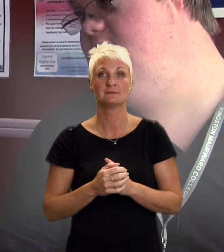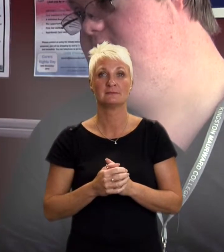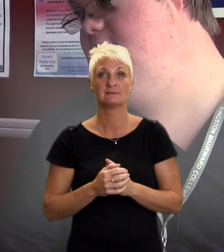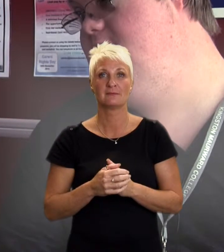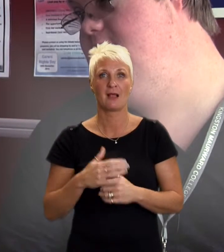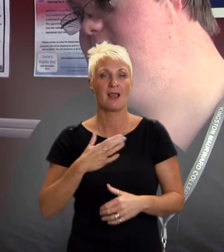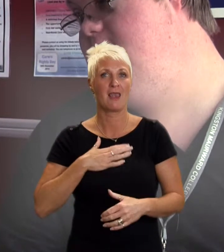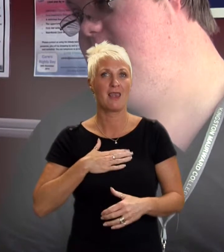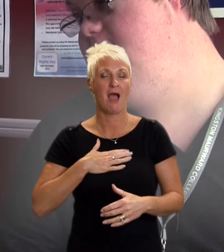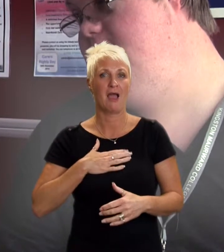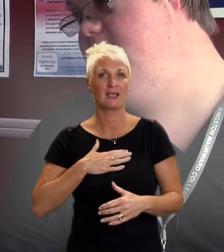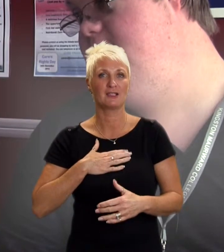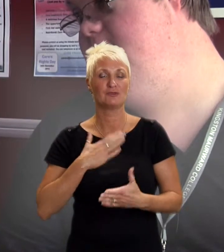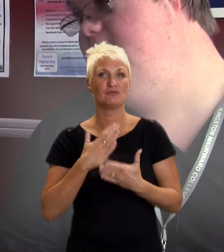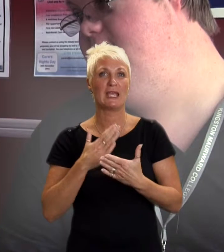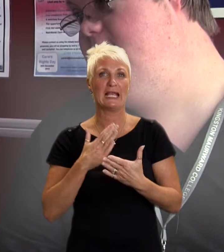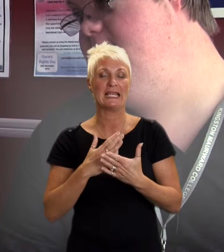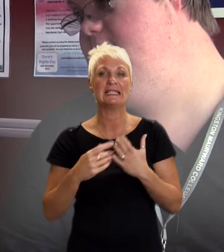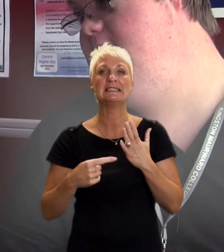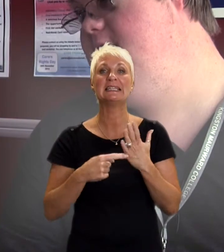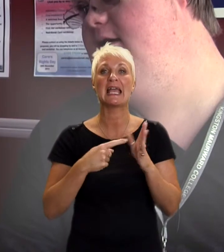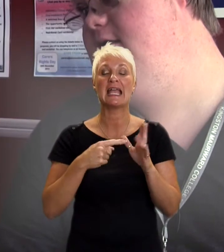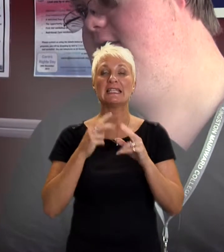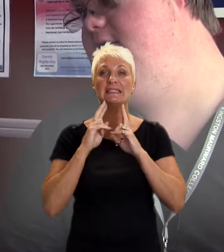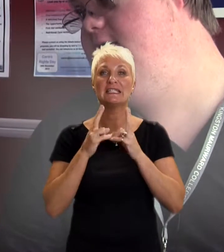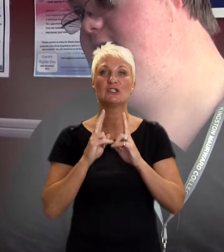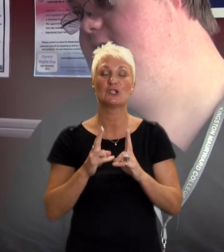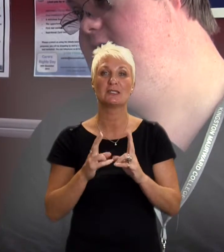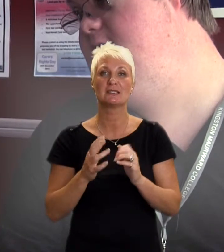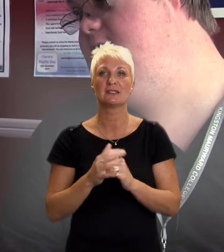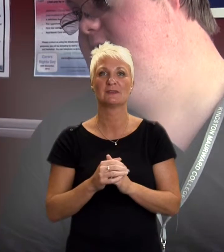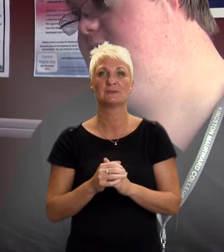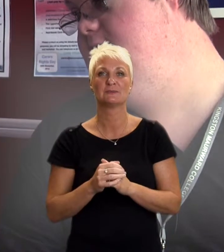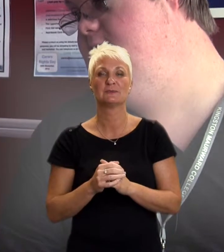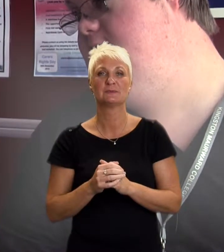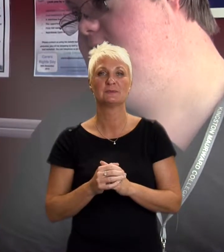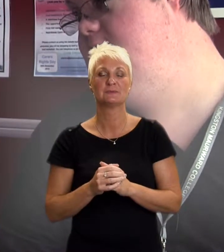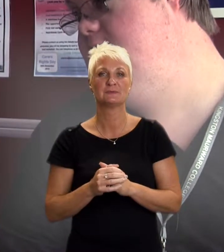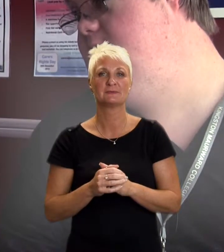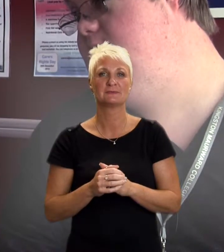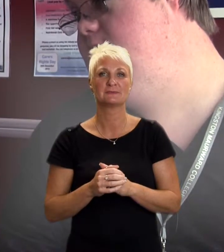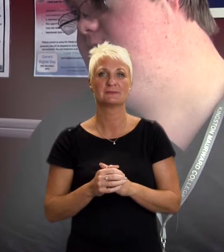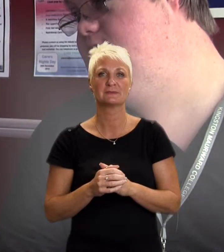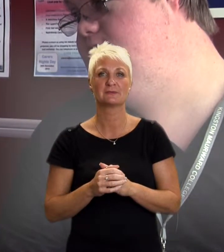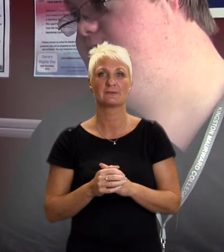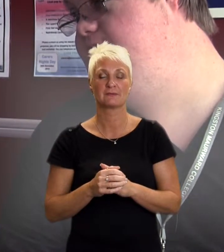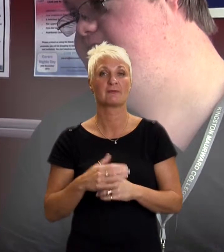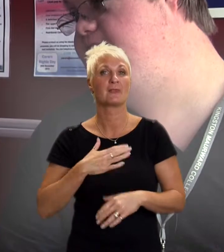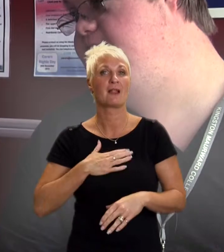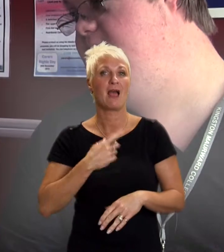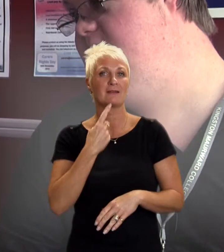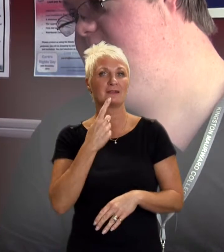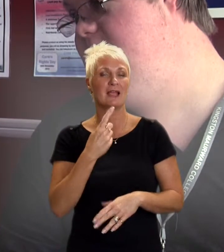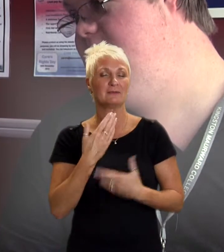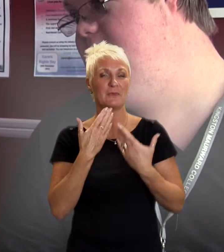about Kinston Moorhead is all the TAs and teachers and so I would like to say